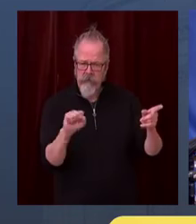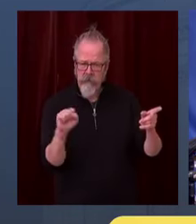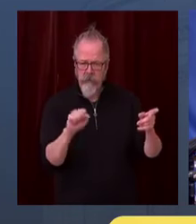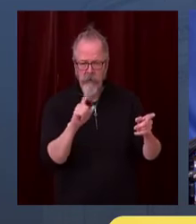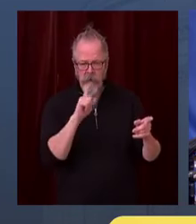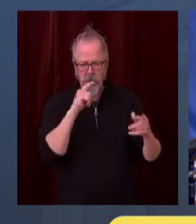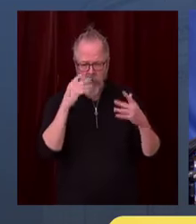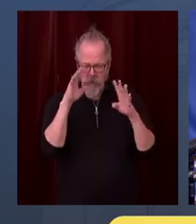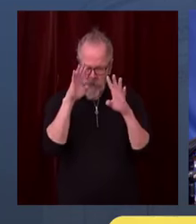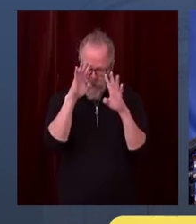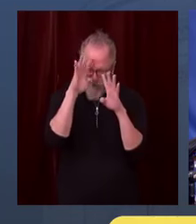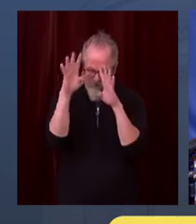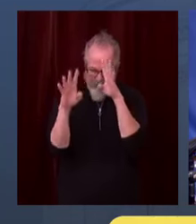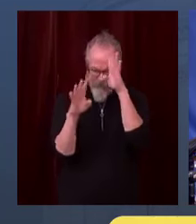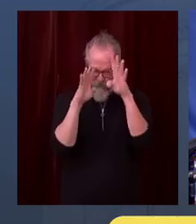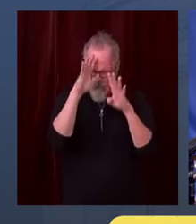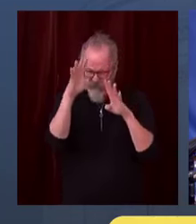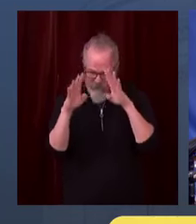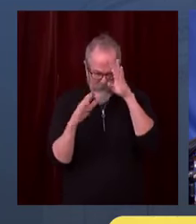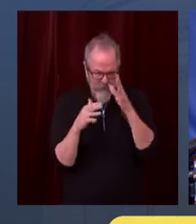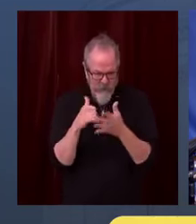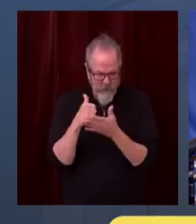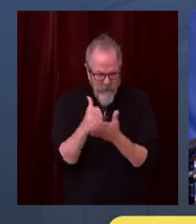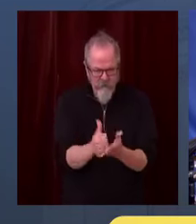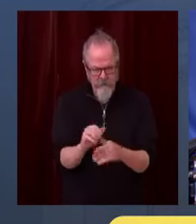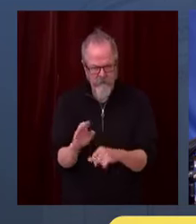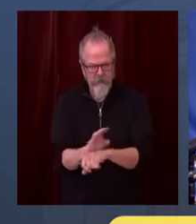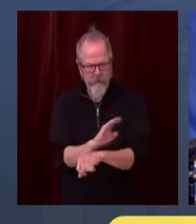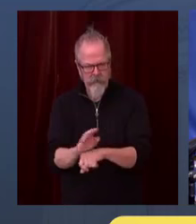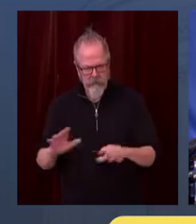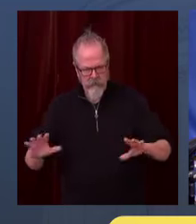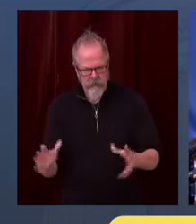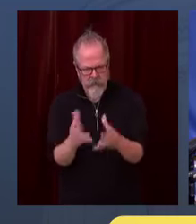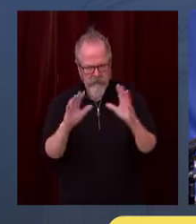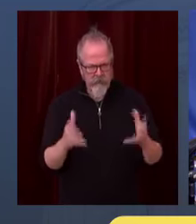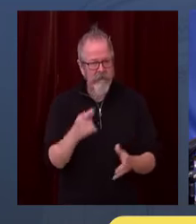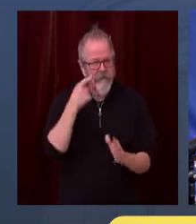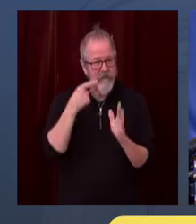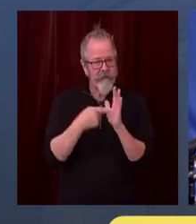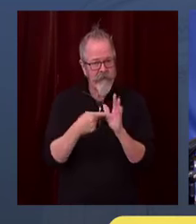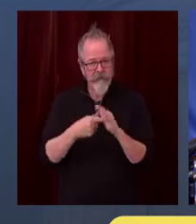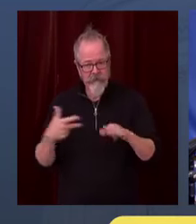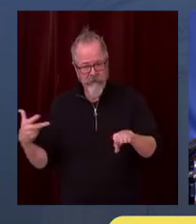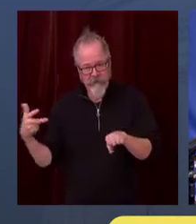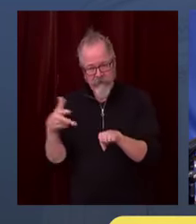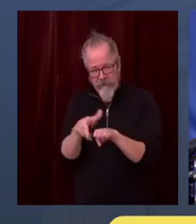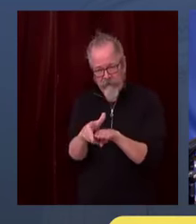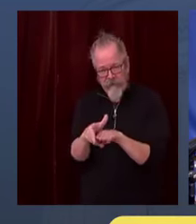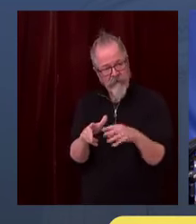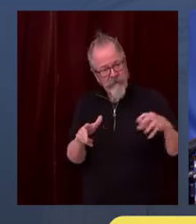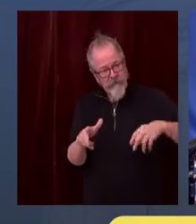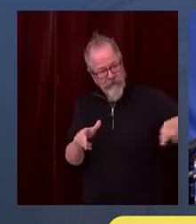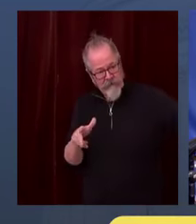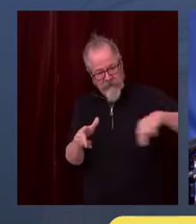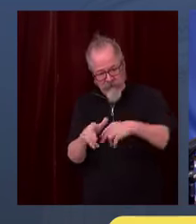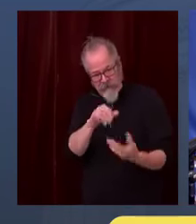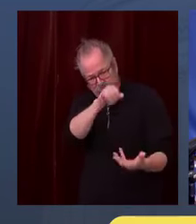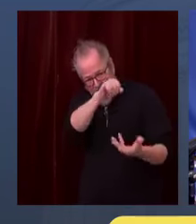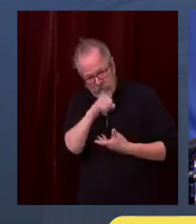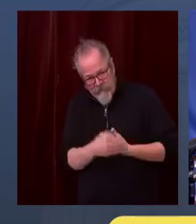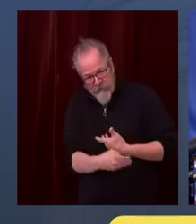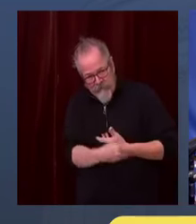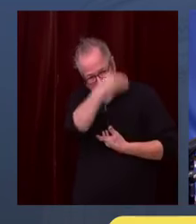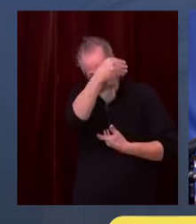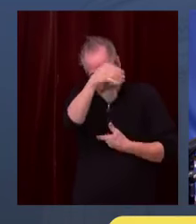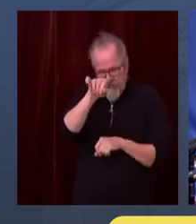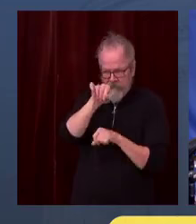So thanks to all the mayors out there who have been working on that. And by the way, one comment. I know all of us would like to have sort of the financial